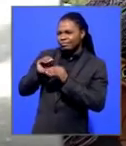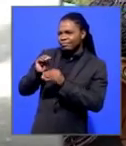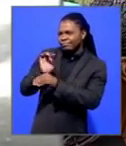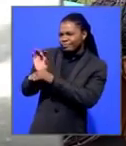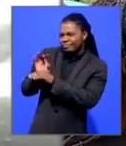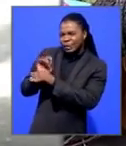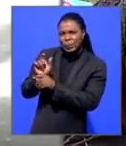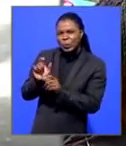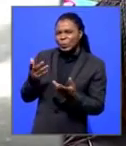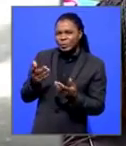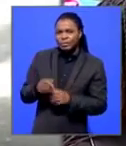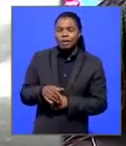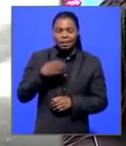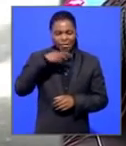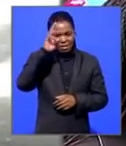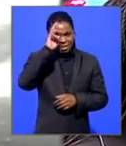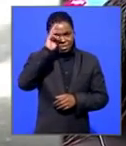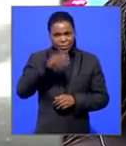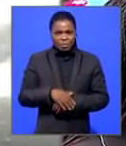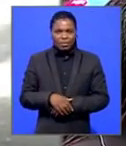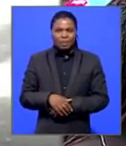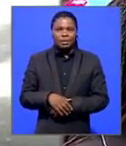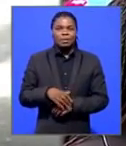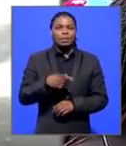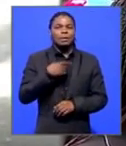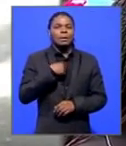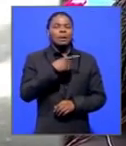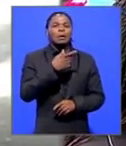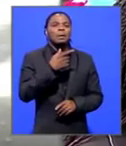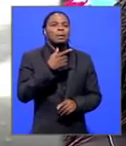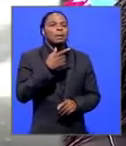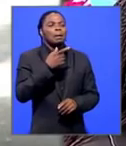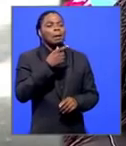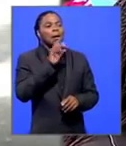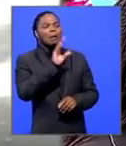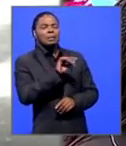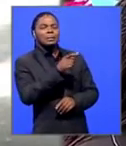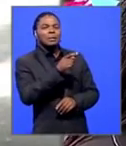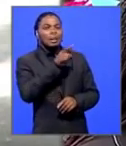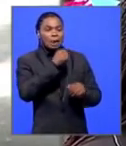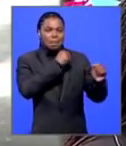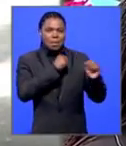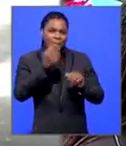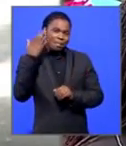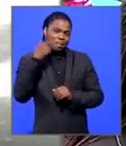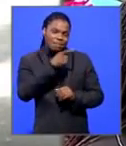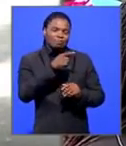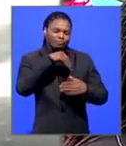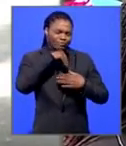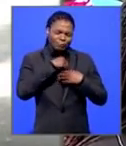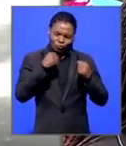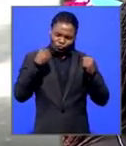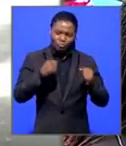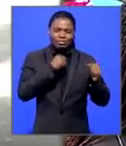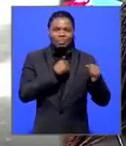Yeah, I think I remember him asking me what position I played. And, you know, obviously he was he was a boxer at heart, but he had